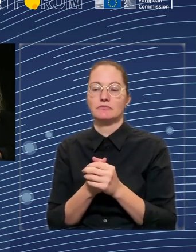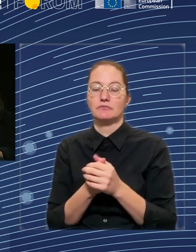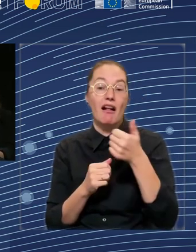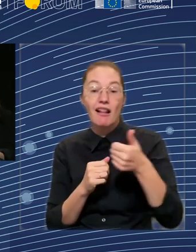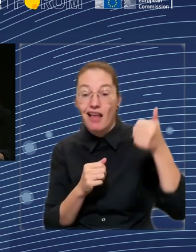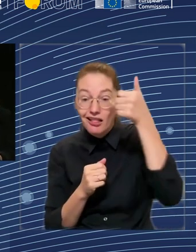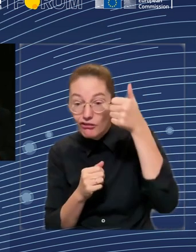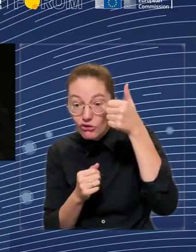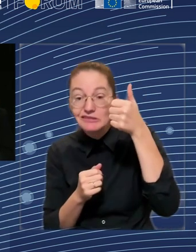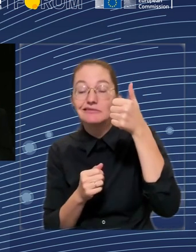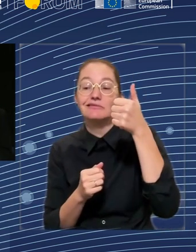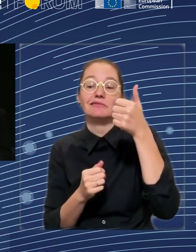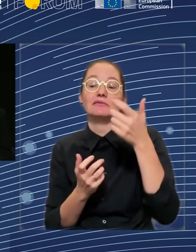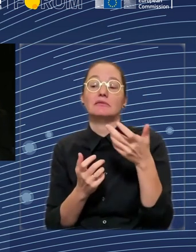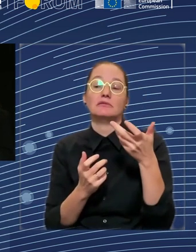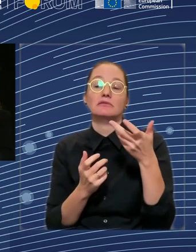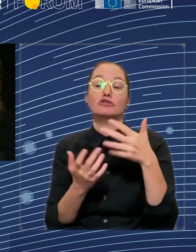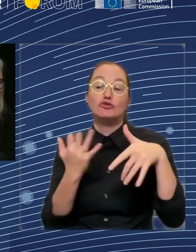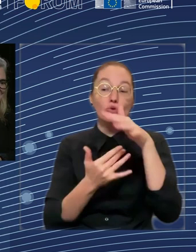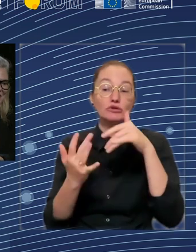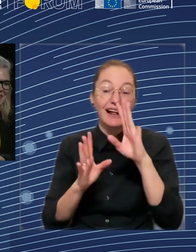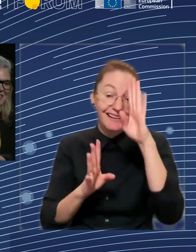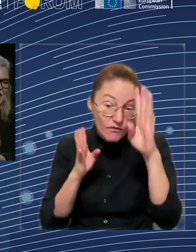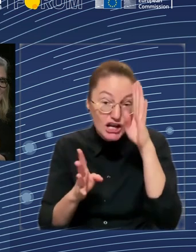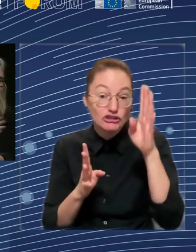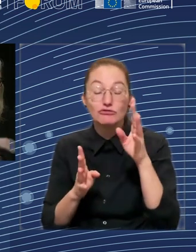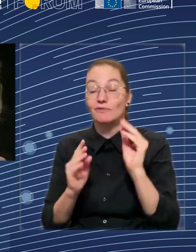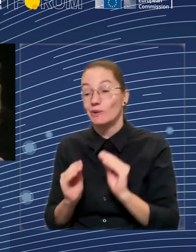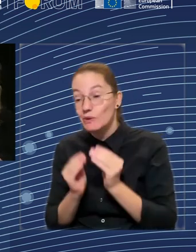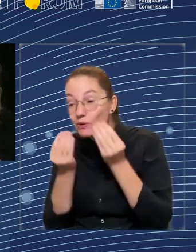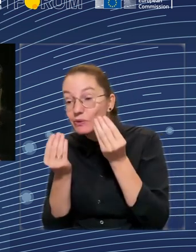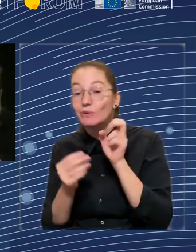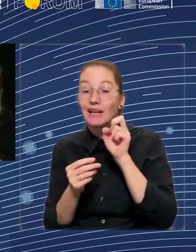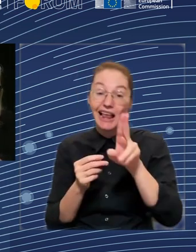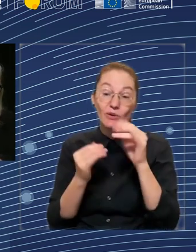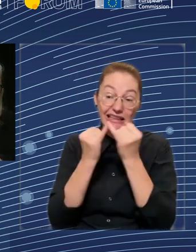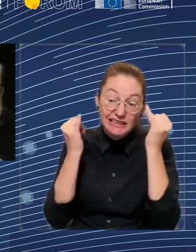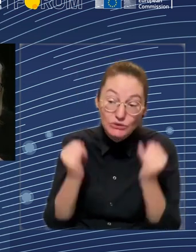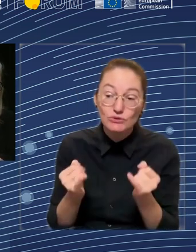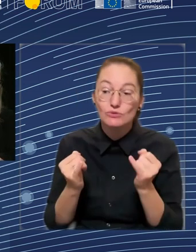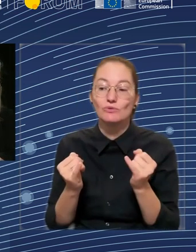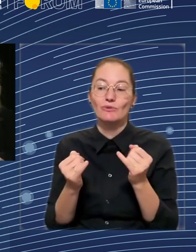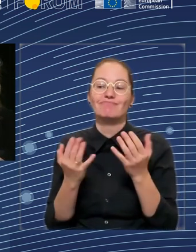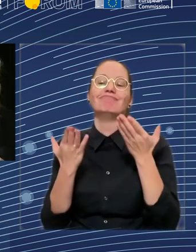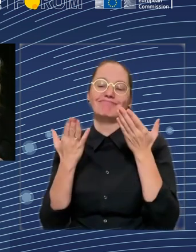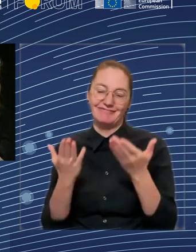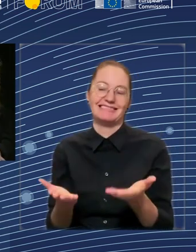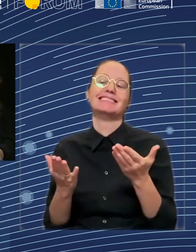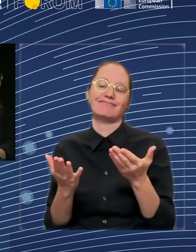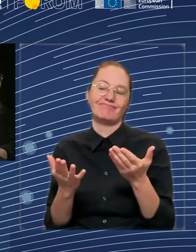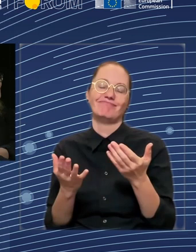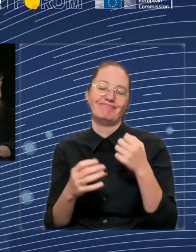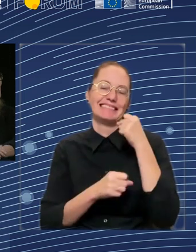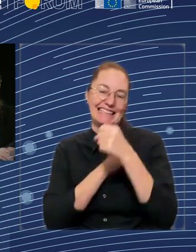we saw some more of that, but perhaps roll that out in future years. Universal childcare also coming up. Universal basic